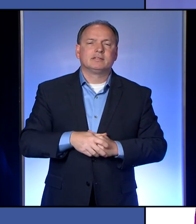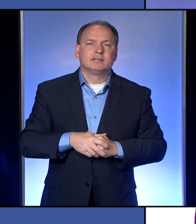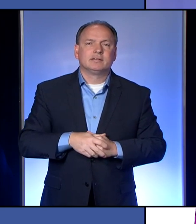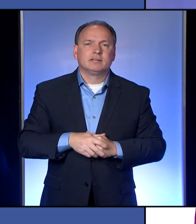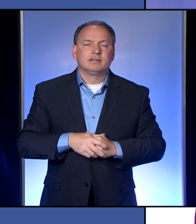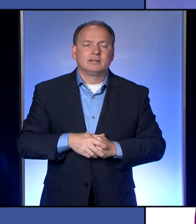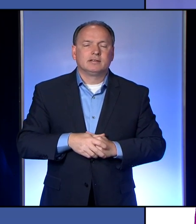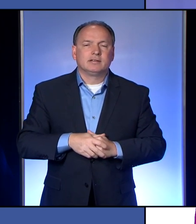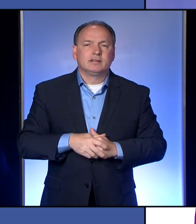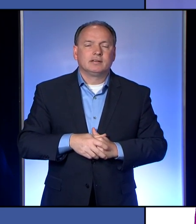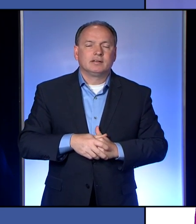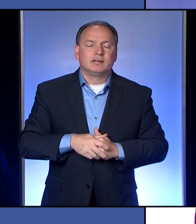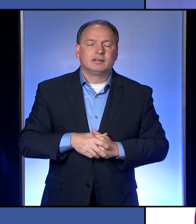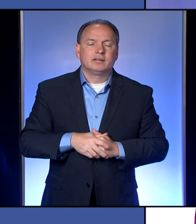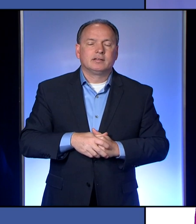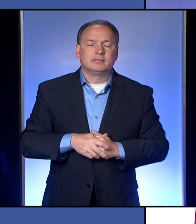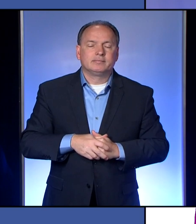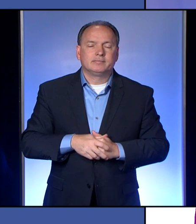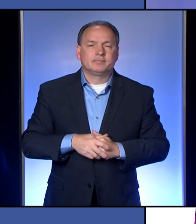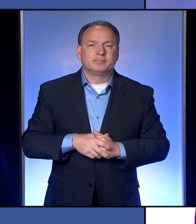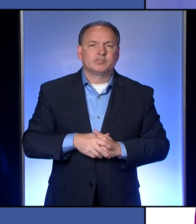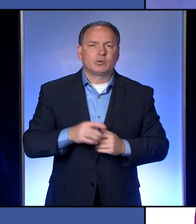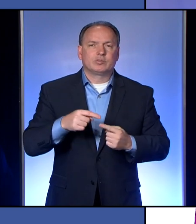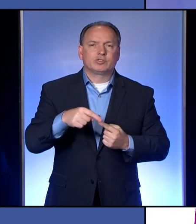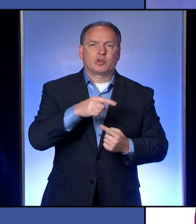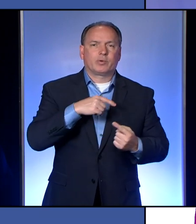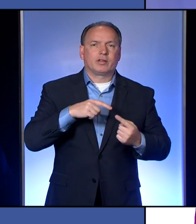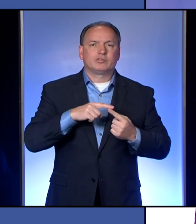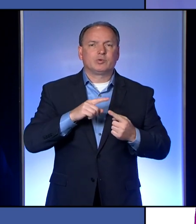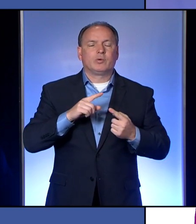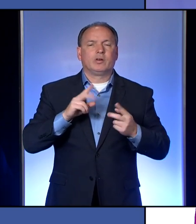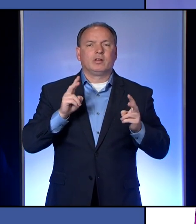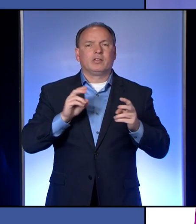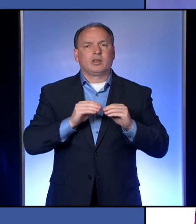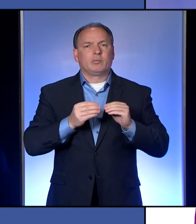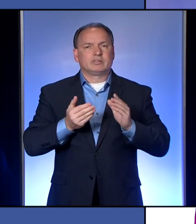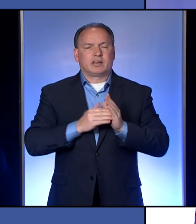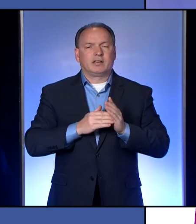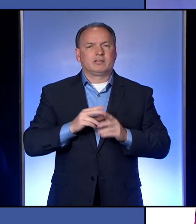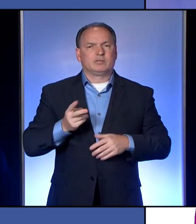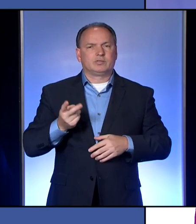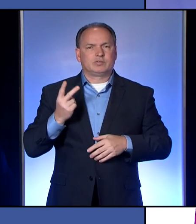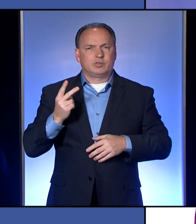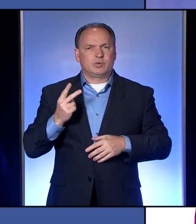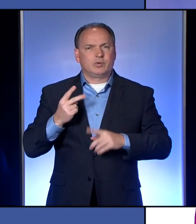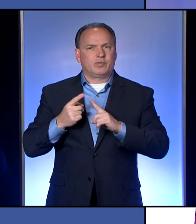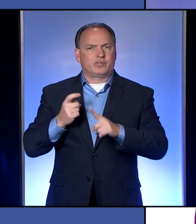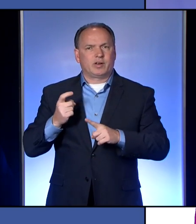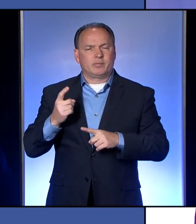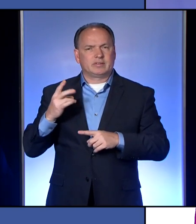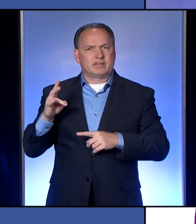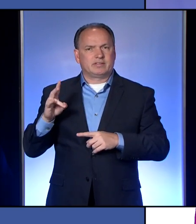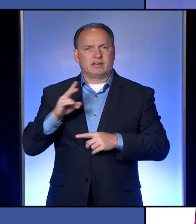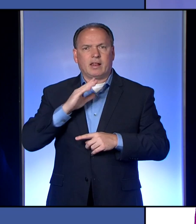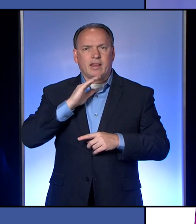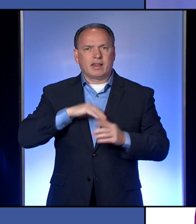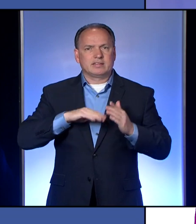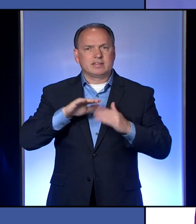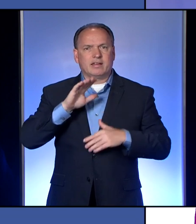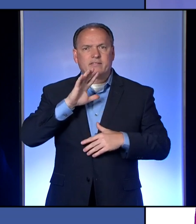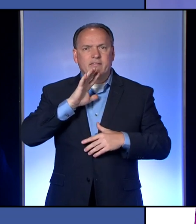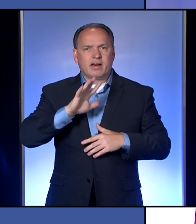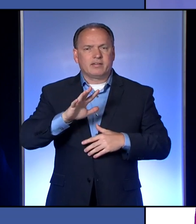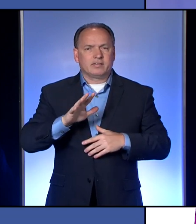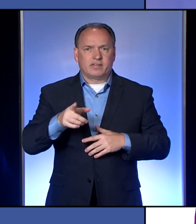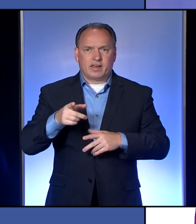Yes. Hi, Kathy Samir. So circling back around to the numbers, so we have two cases out of the 17 that are under five. Are they tied to